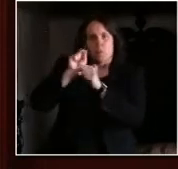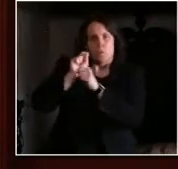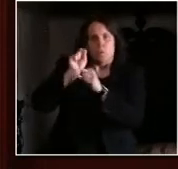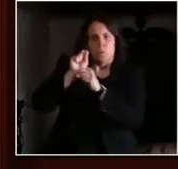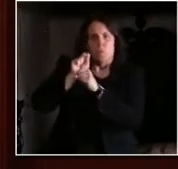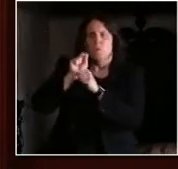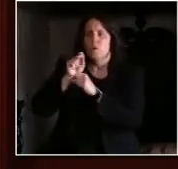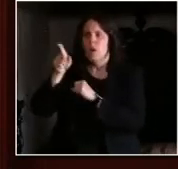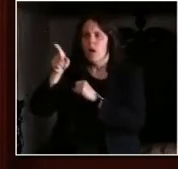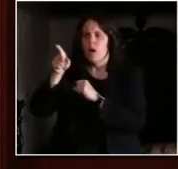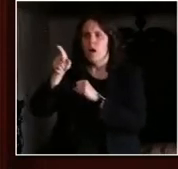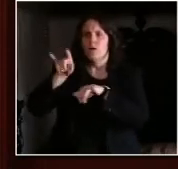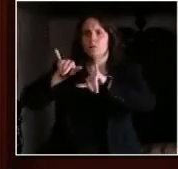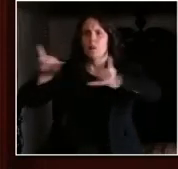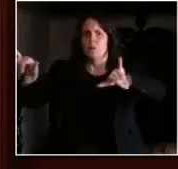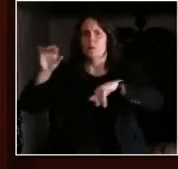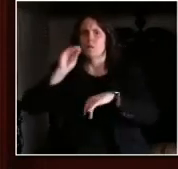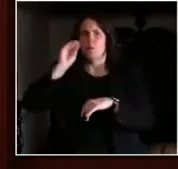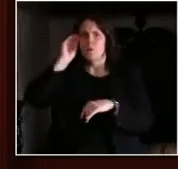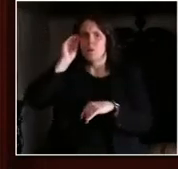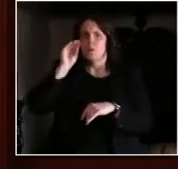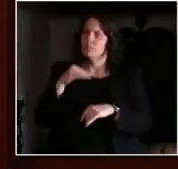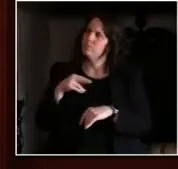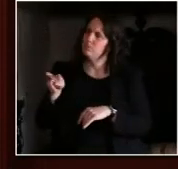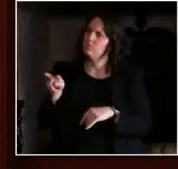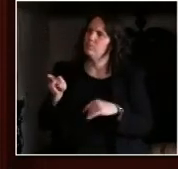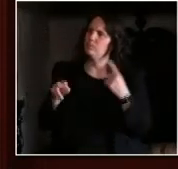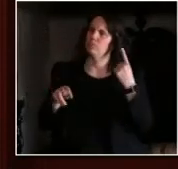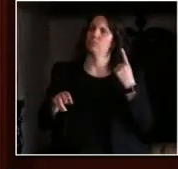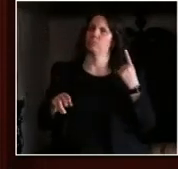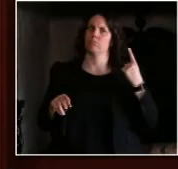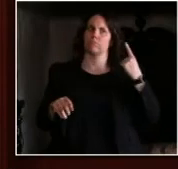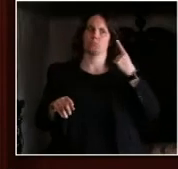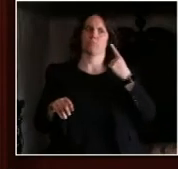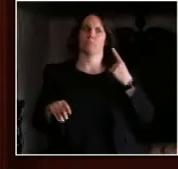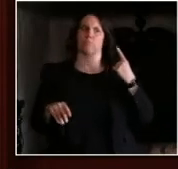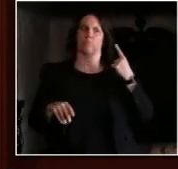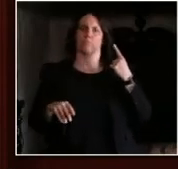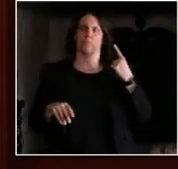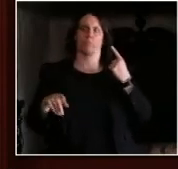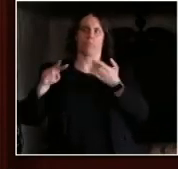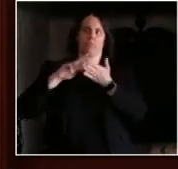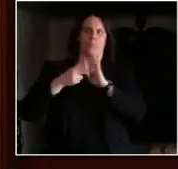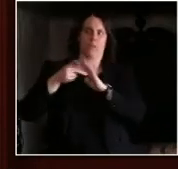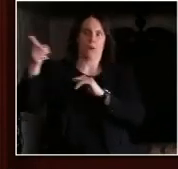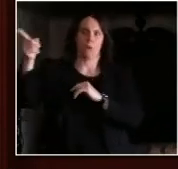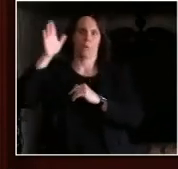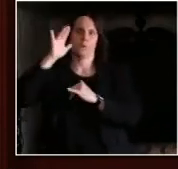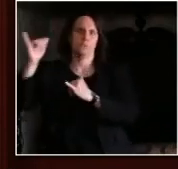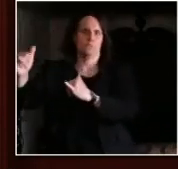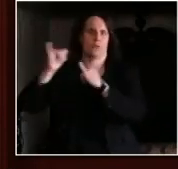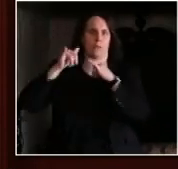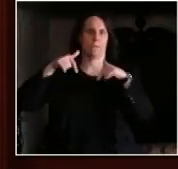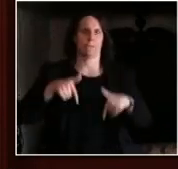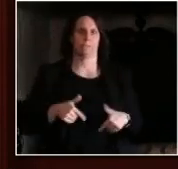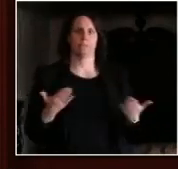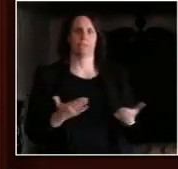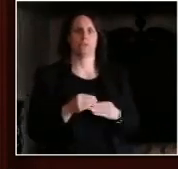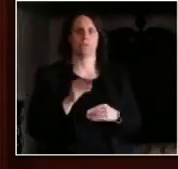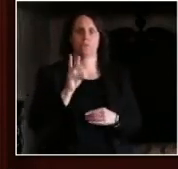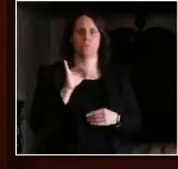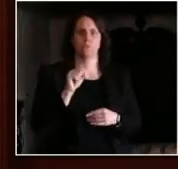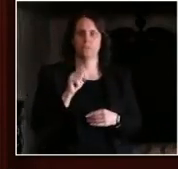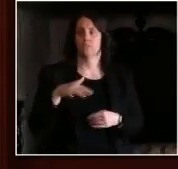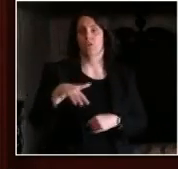really, that is the first moment that we understood that this was going to start to impact our economy. Weeks later, I was traveling in Mexico